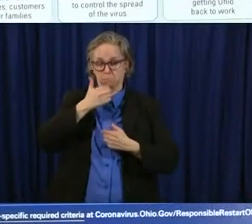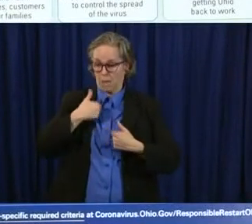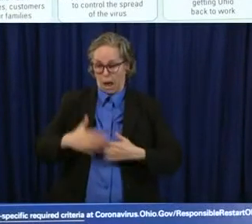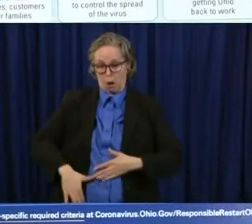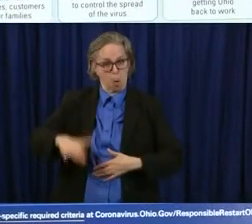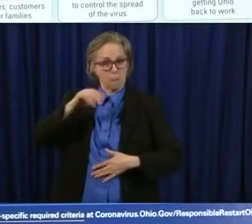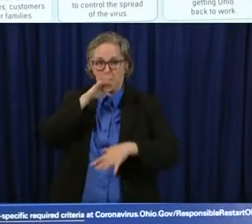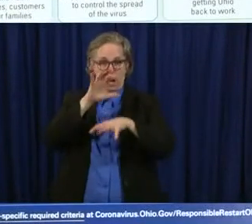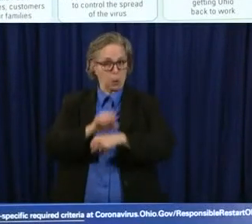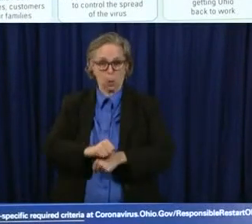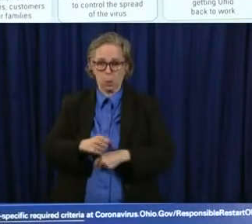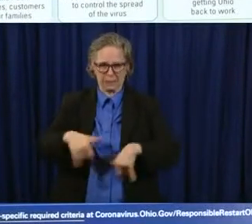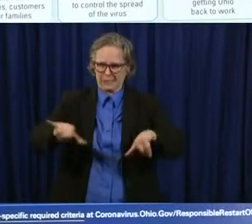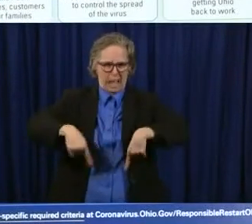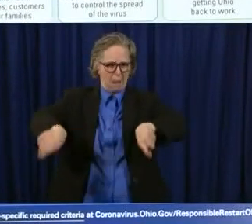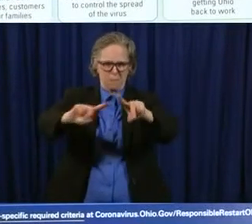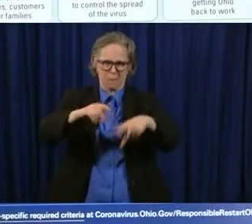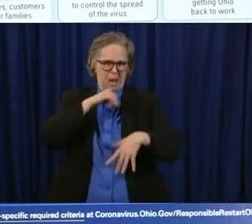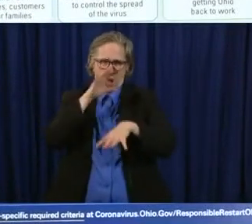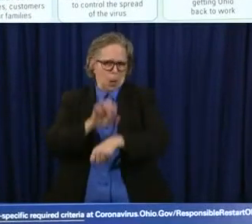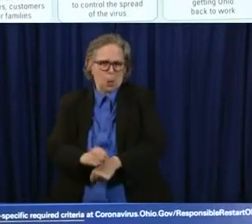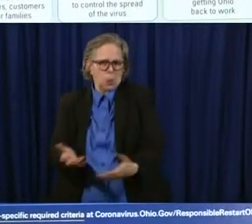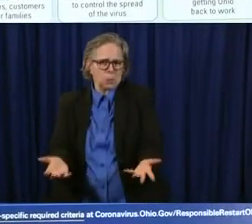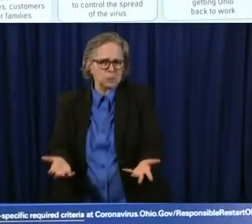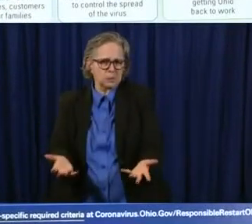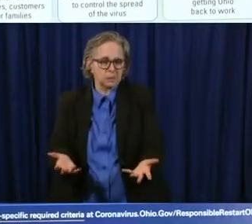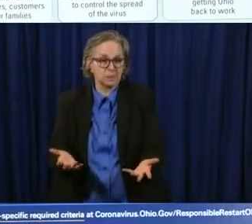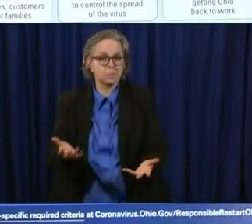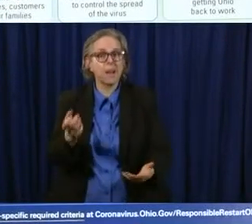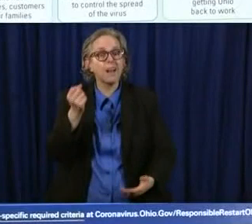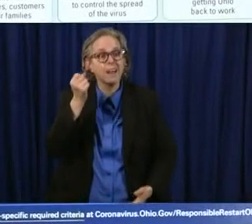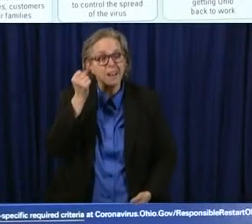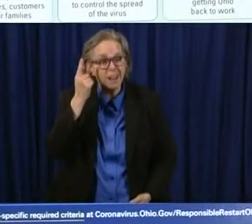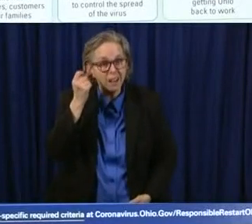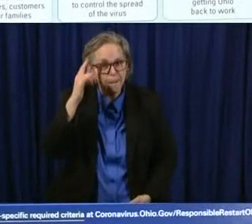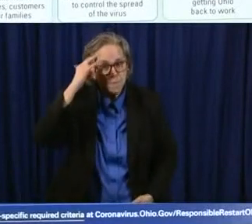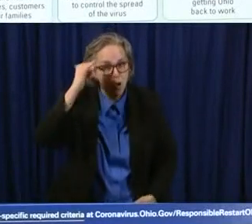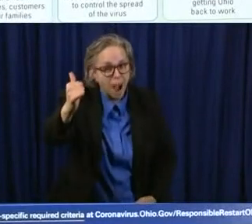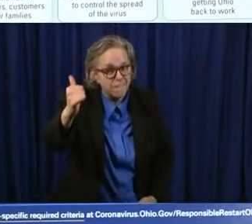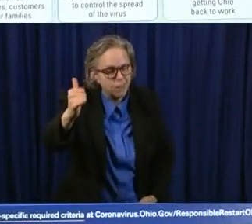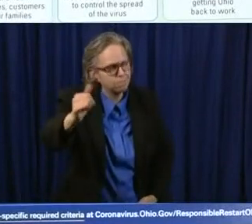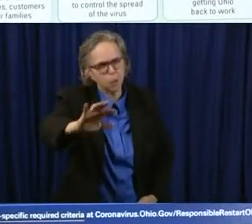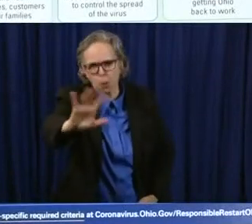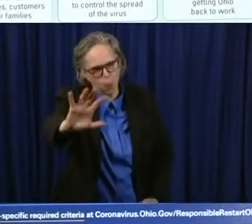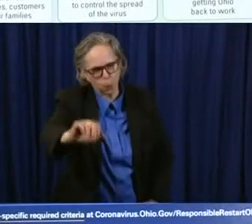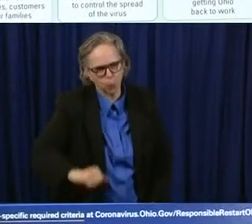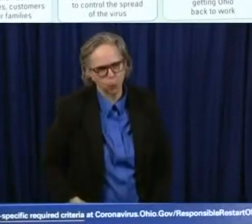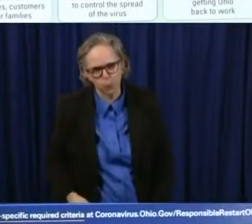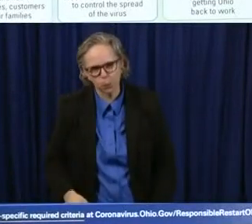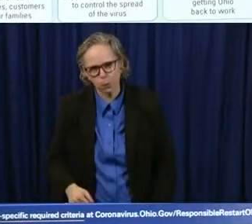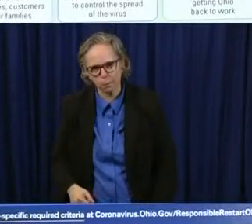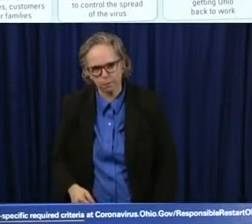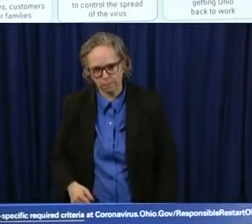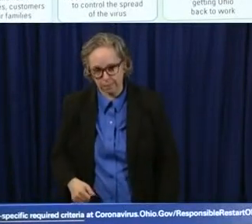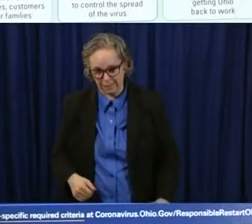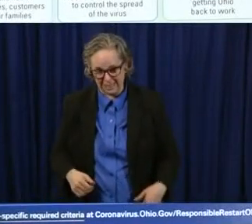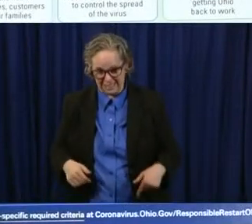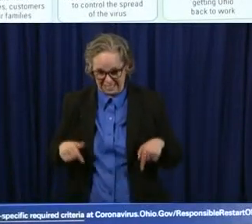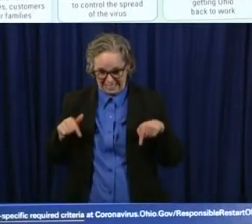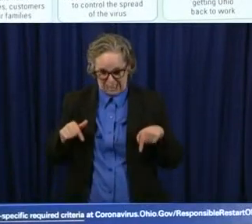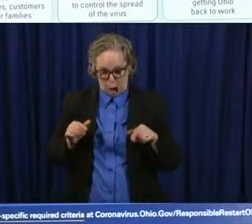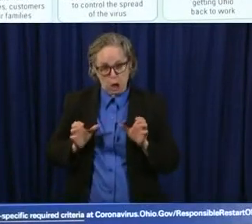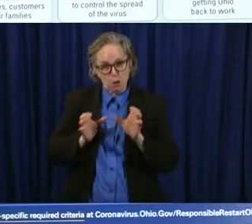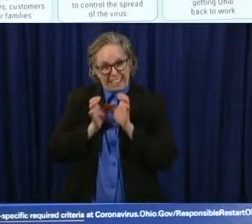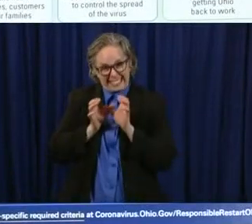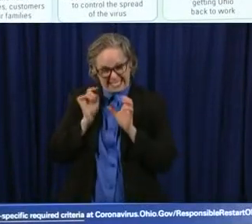most of us grew up with and it's not going to be something that's going to be with us forever but during this time of crisis if we want to get back to work and have